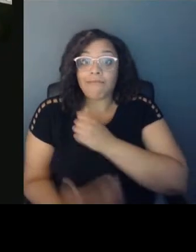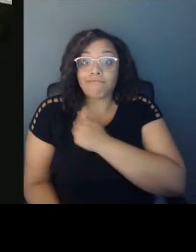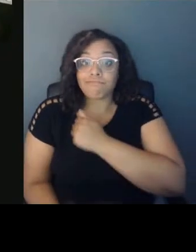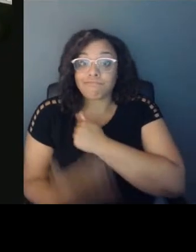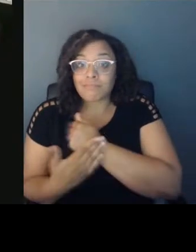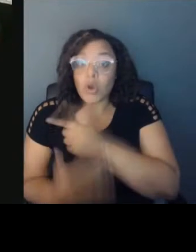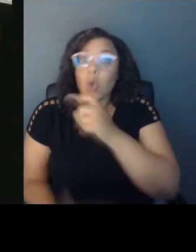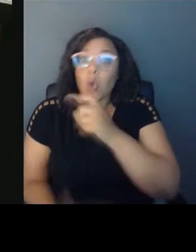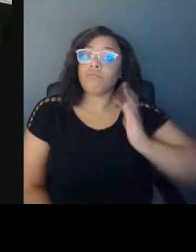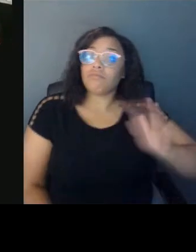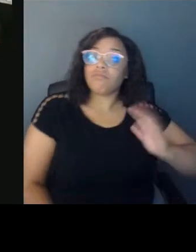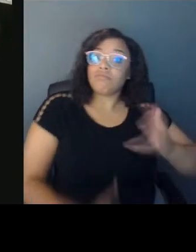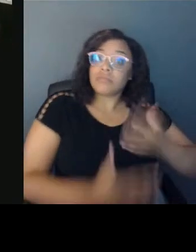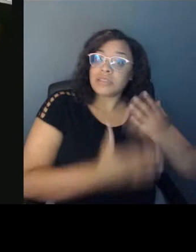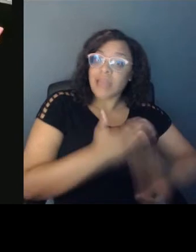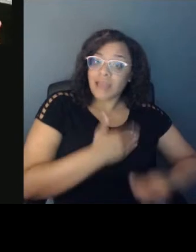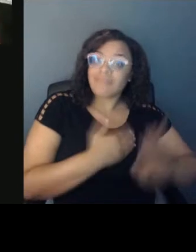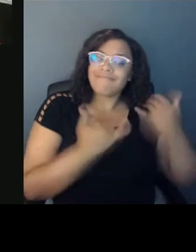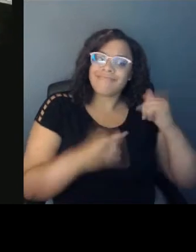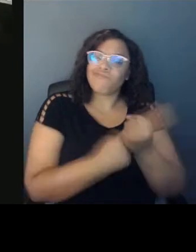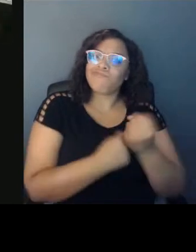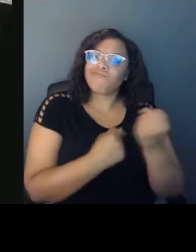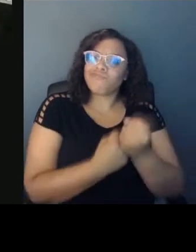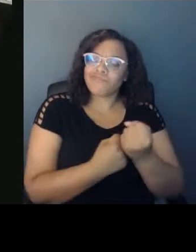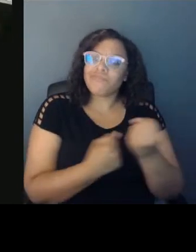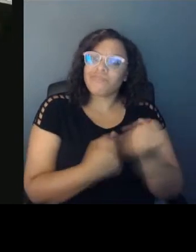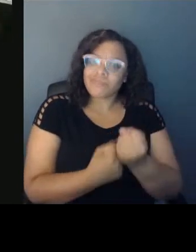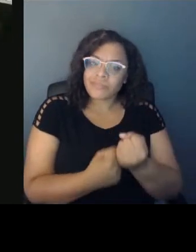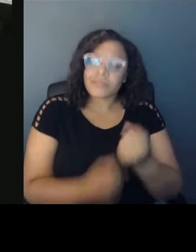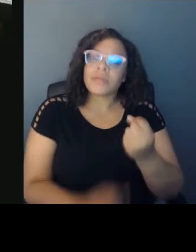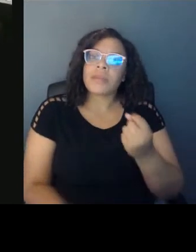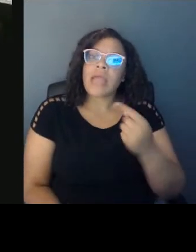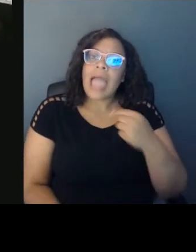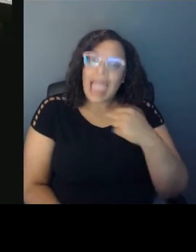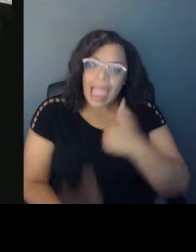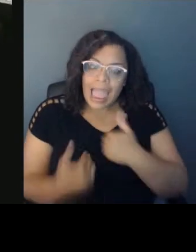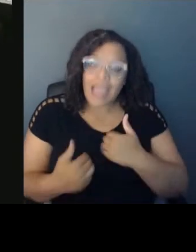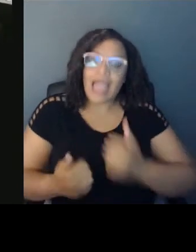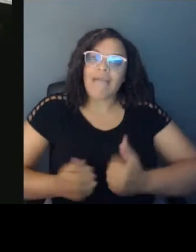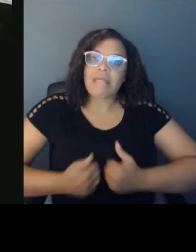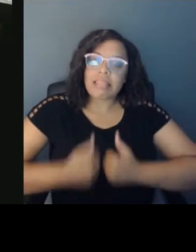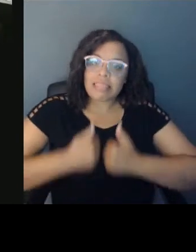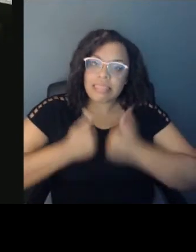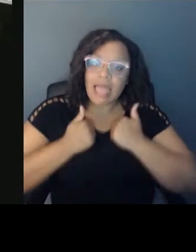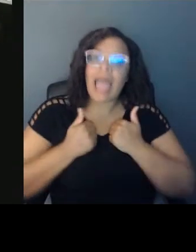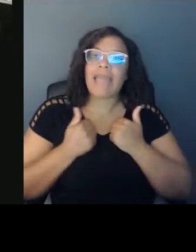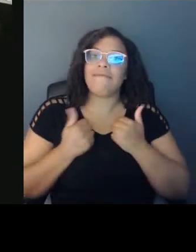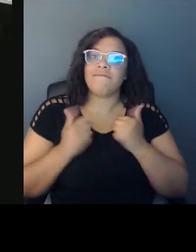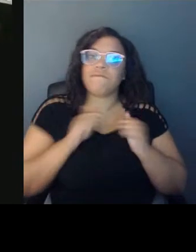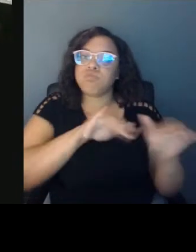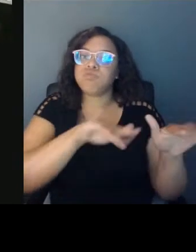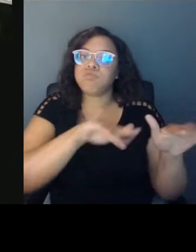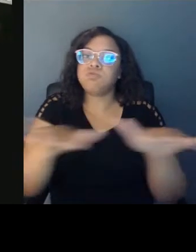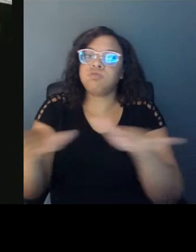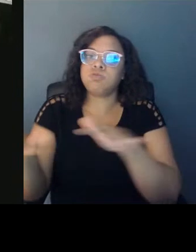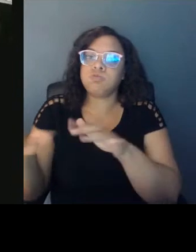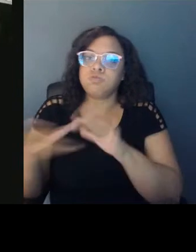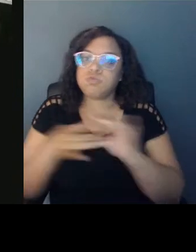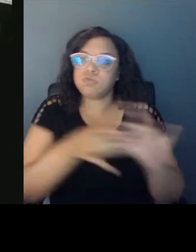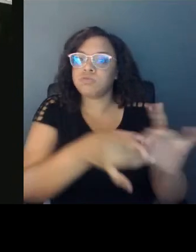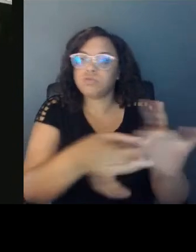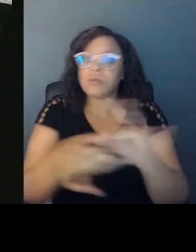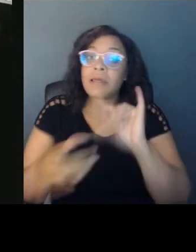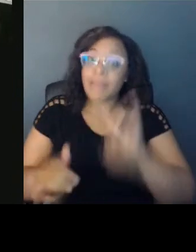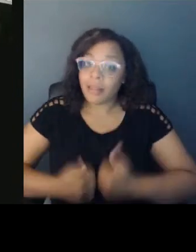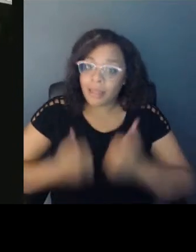that, you know, there is a breath of life that flows through you. And that life will carry you